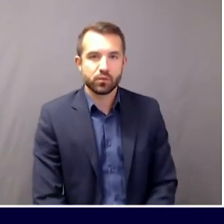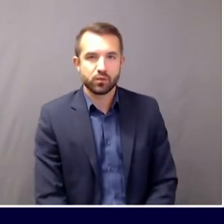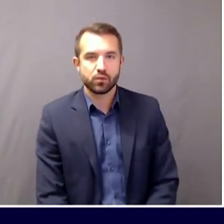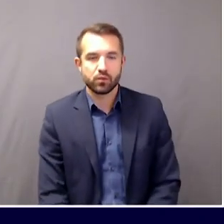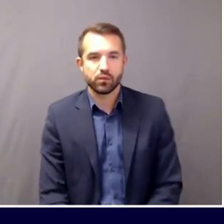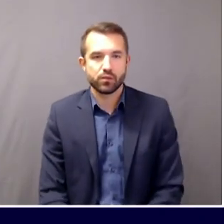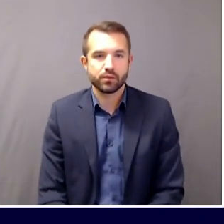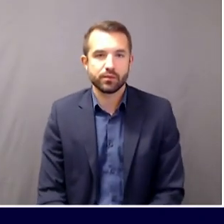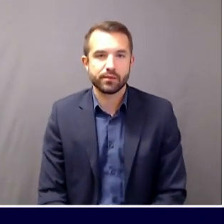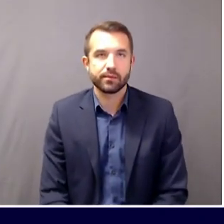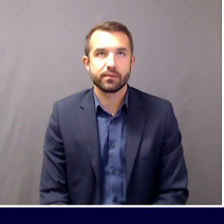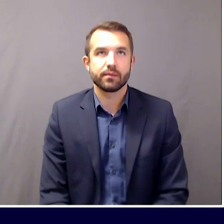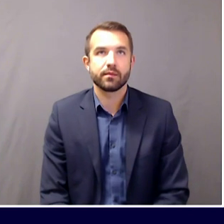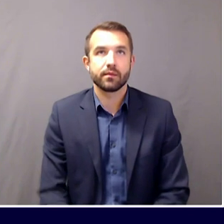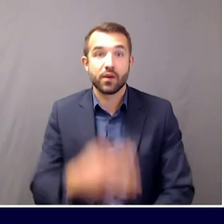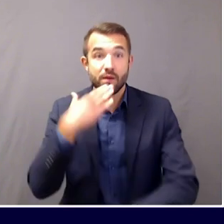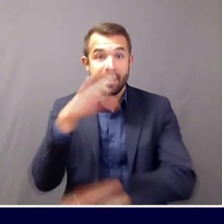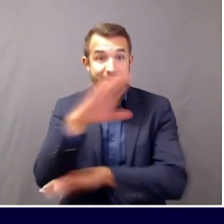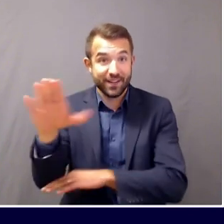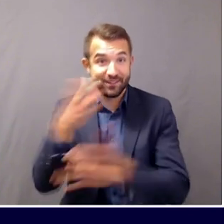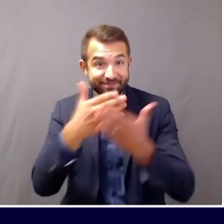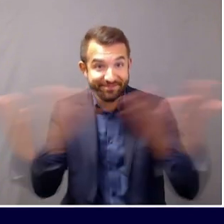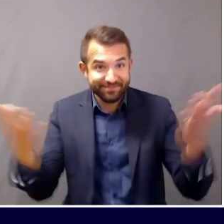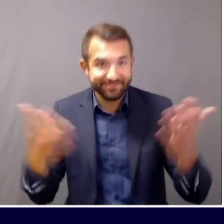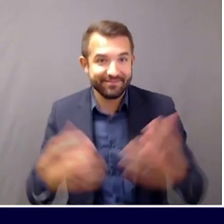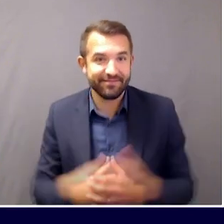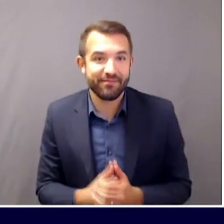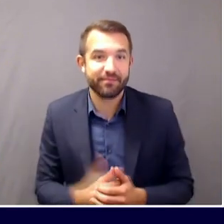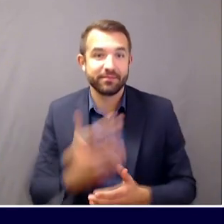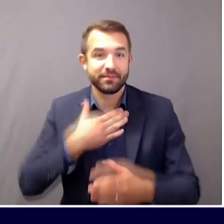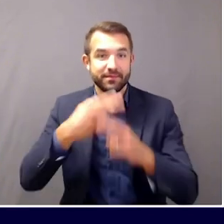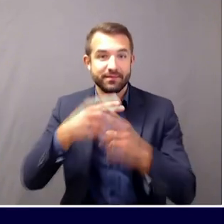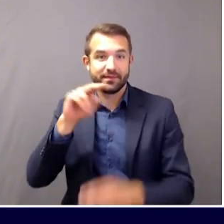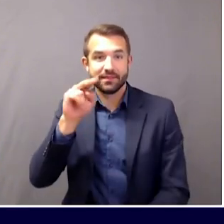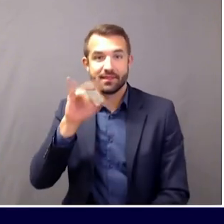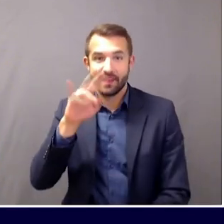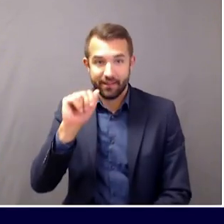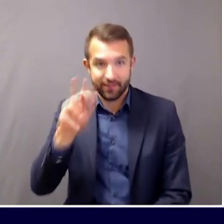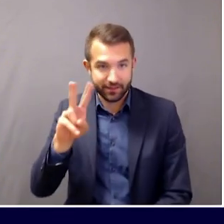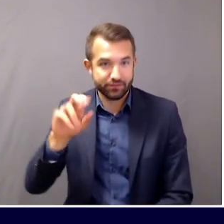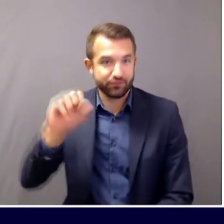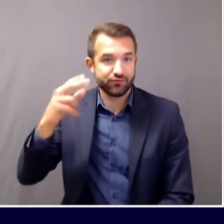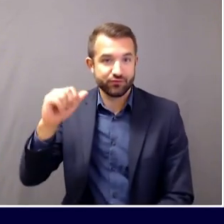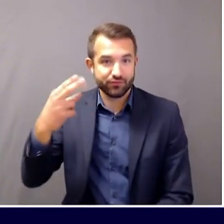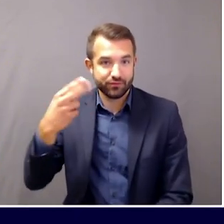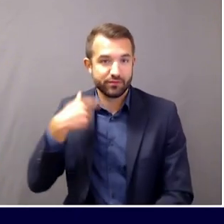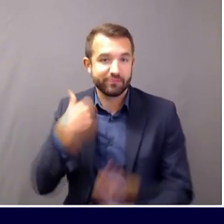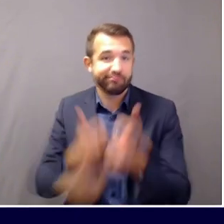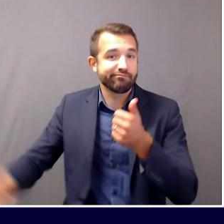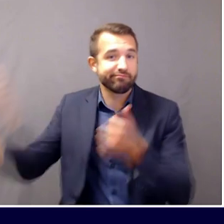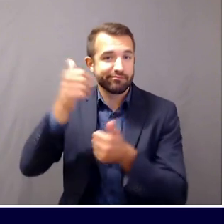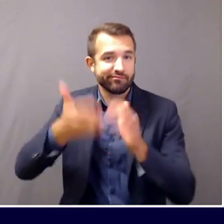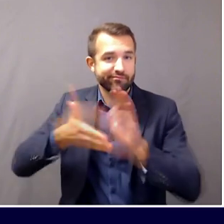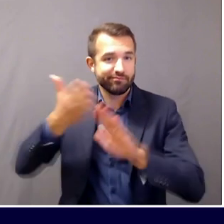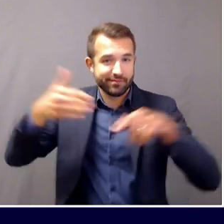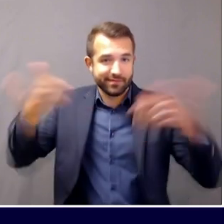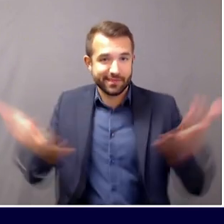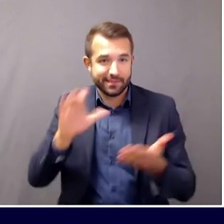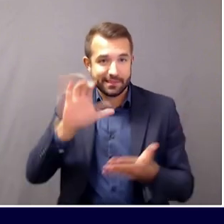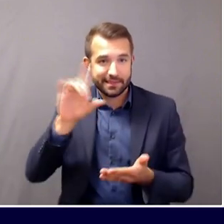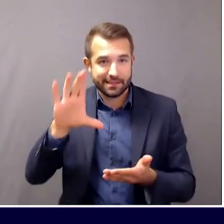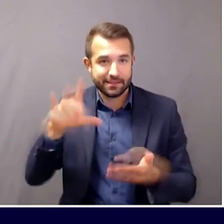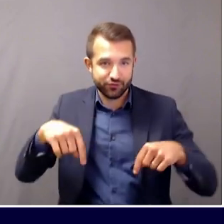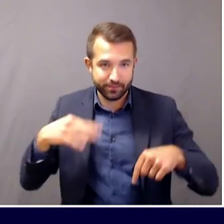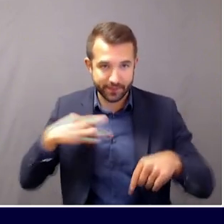Well, good afternoon, ladies and gentlemen. My name is Nirav Shah. I'm the director of the State of Maine's Center for Disease Control and